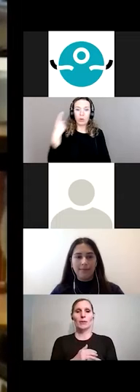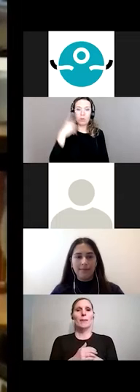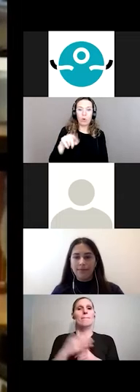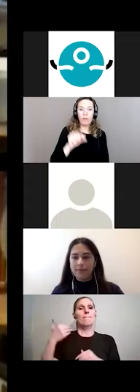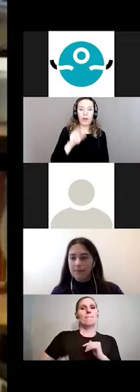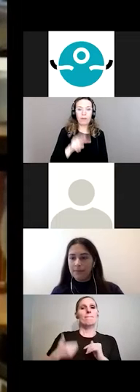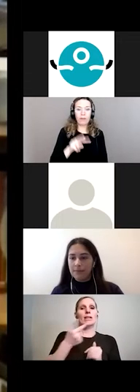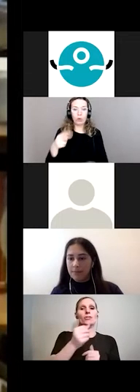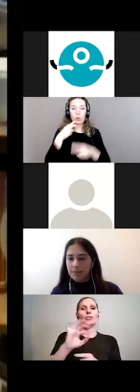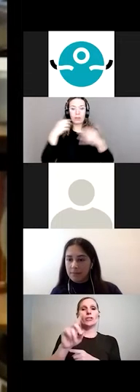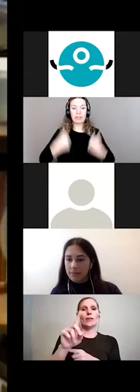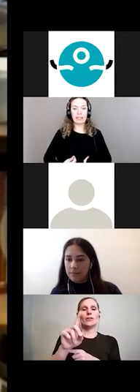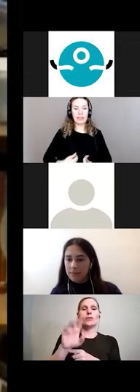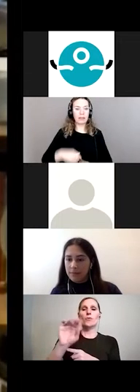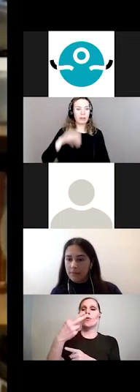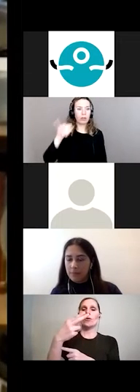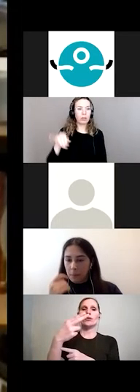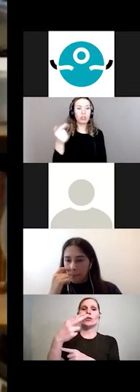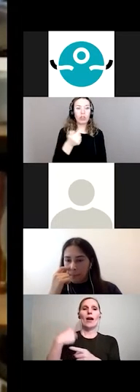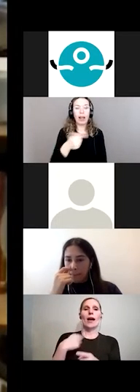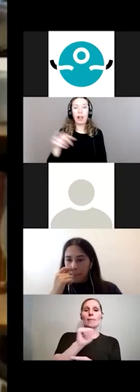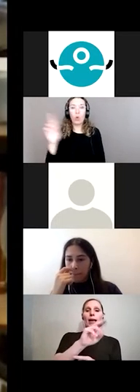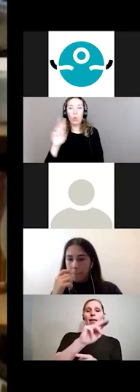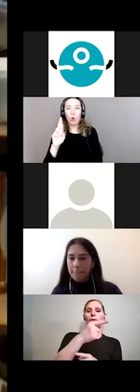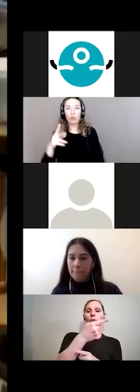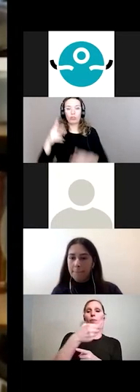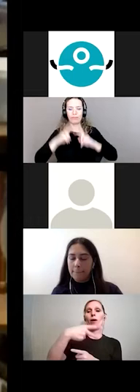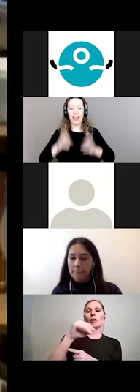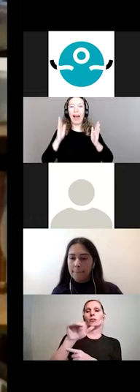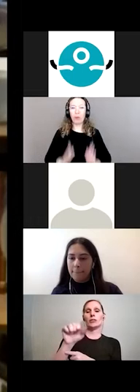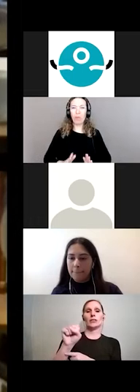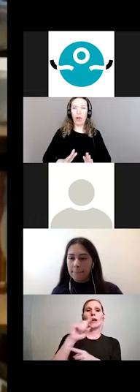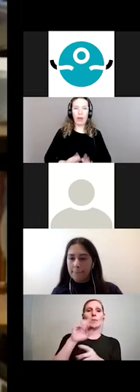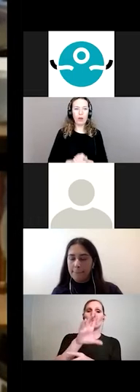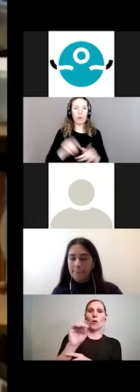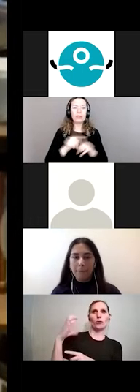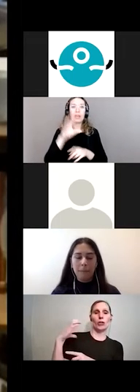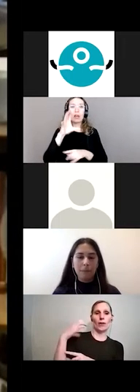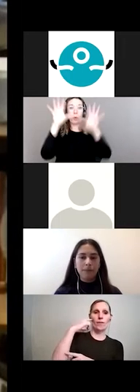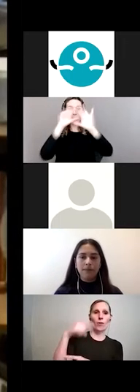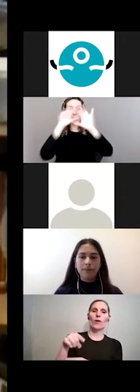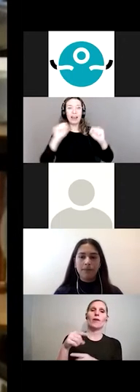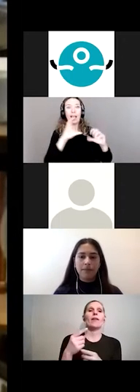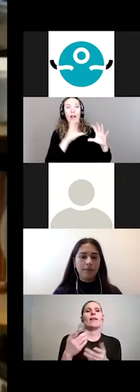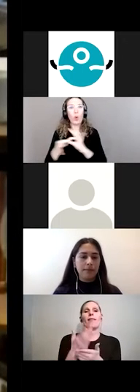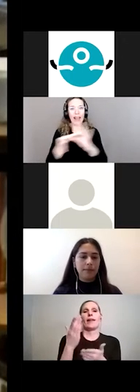name is Gerald Roach, and I'm an anthropologist and one of the co-chairs of the Global Coalition for Language Rights.